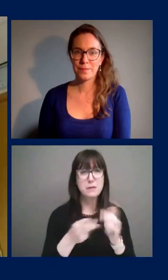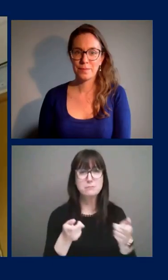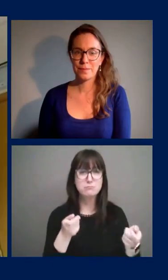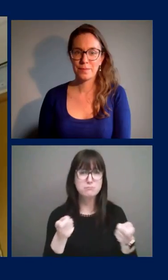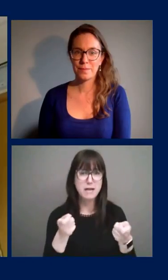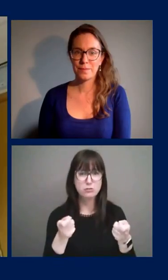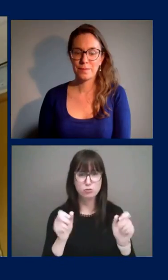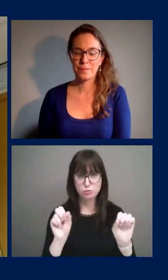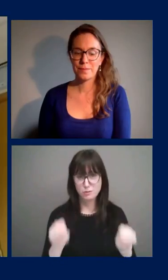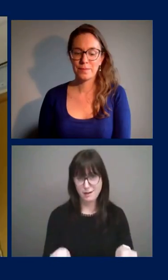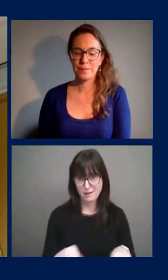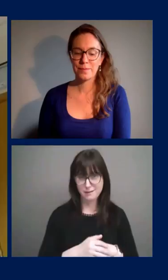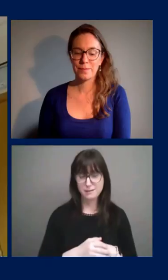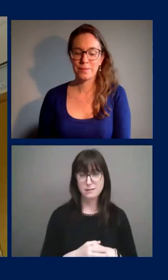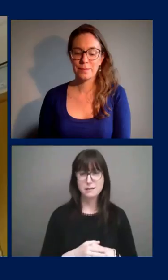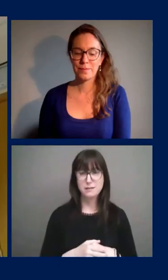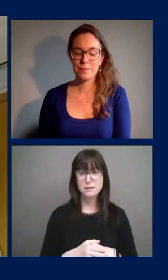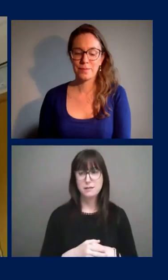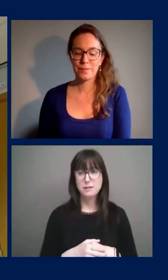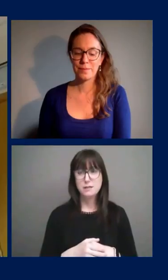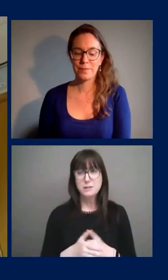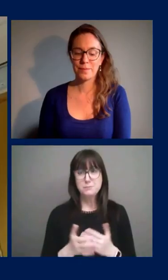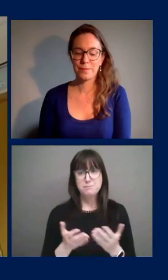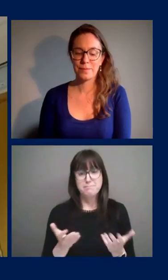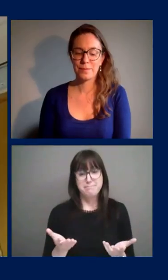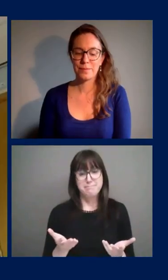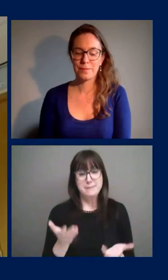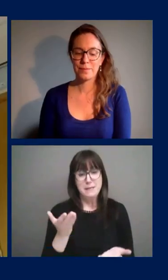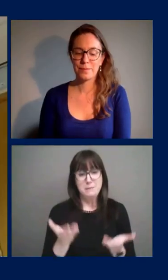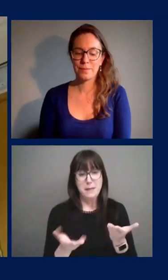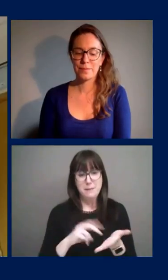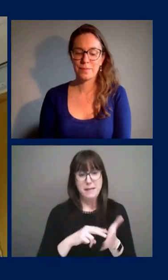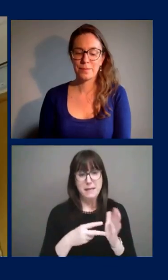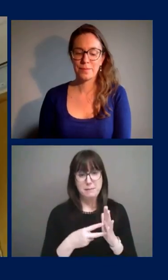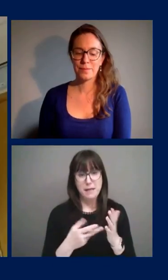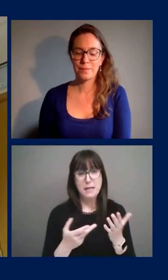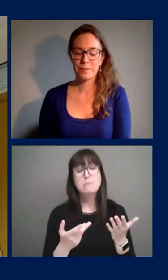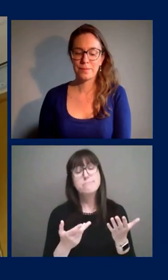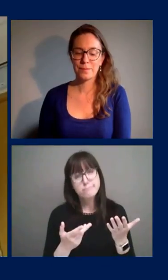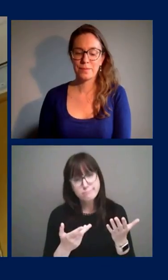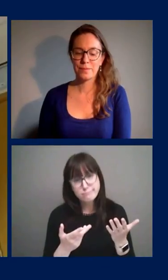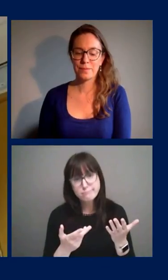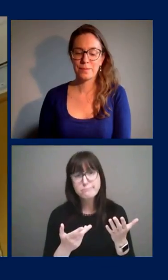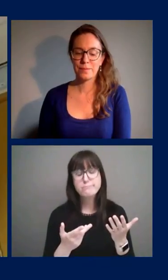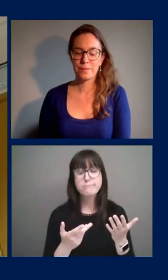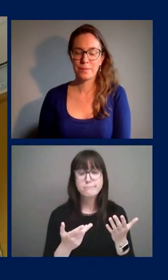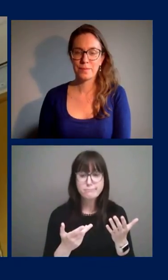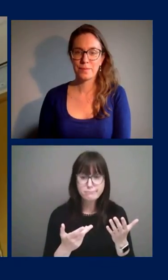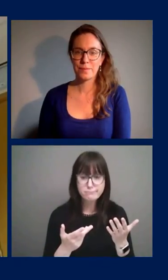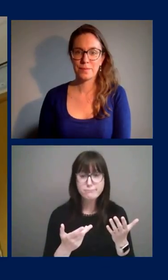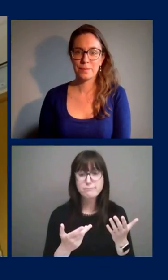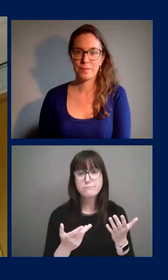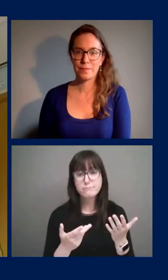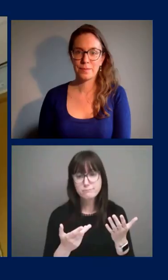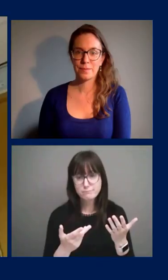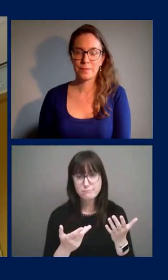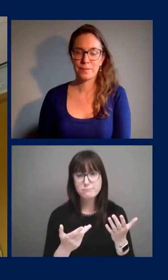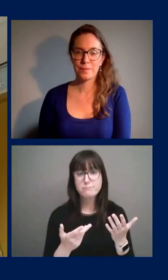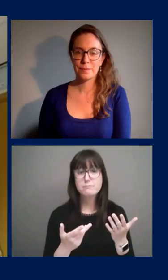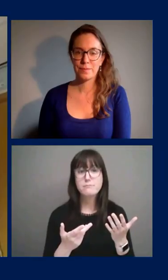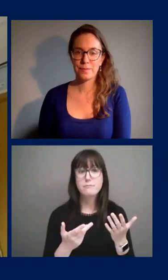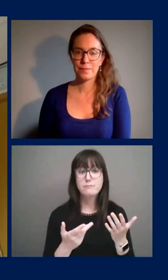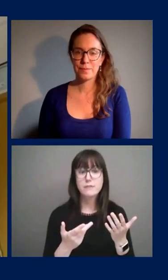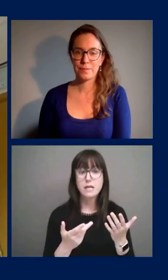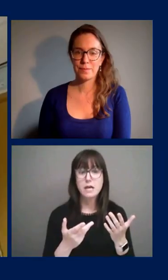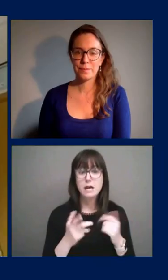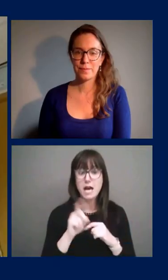Um, you know, it, it may well be that, uh, we continue to make progress, uh, with an approach of identifying as